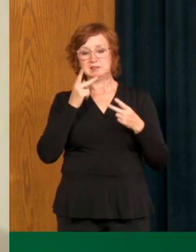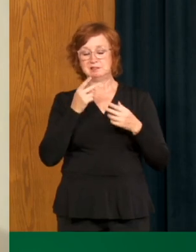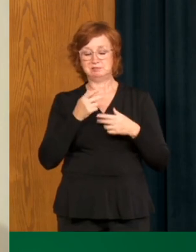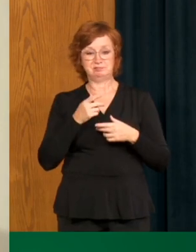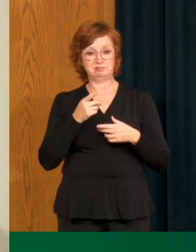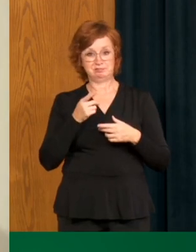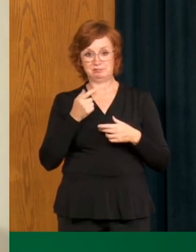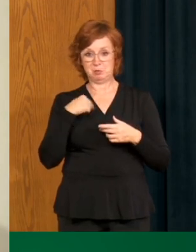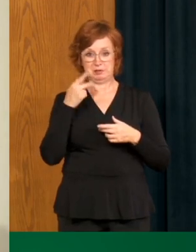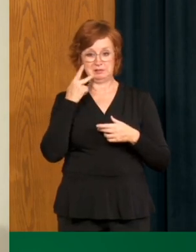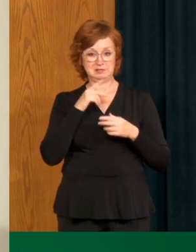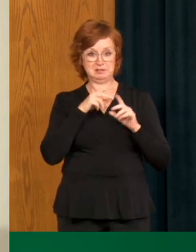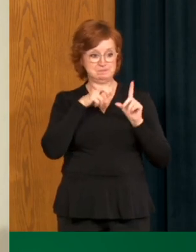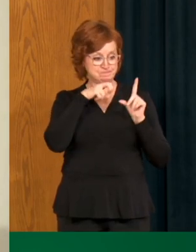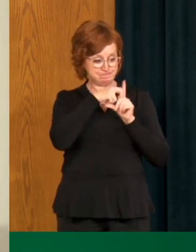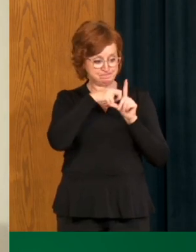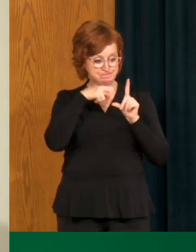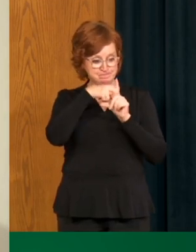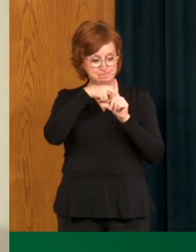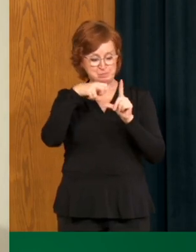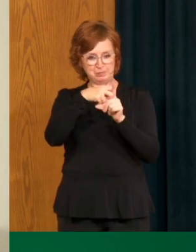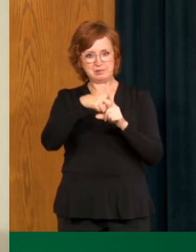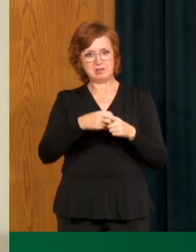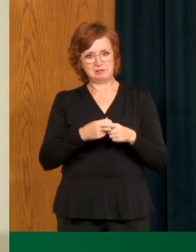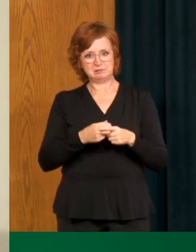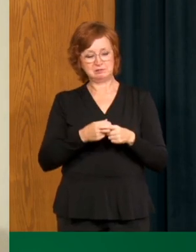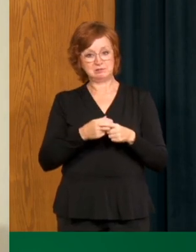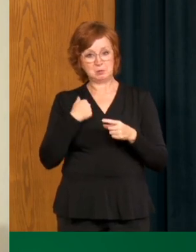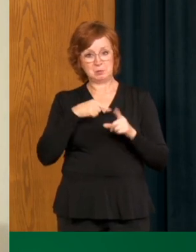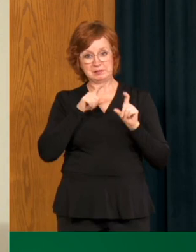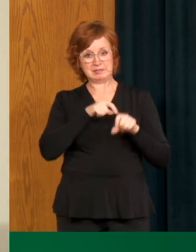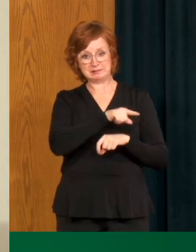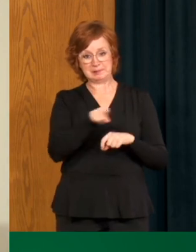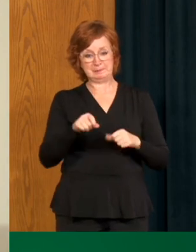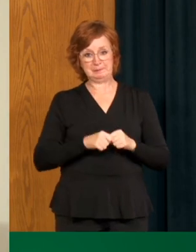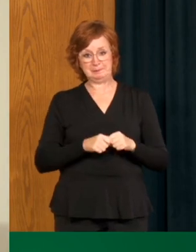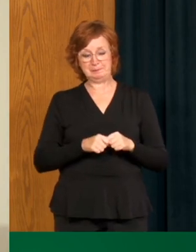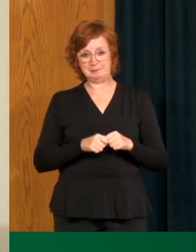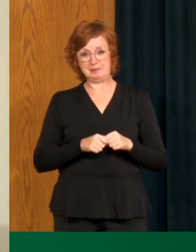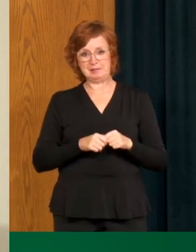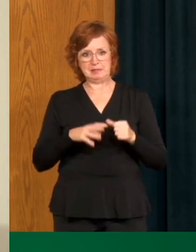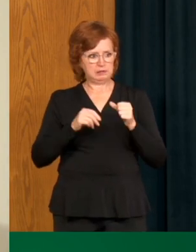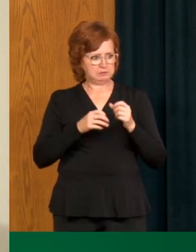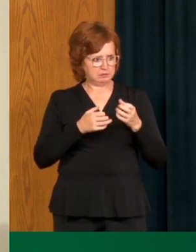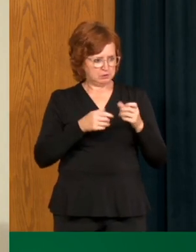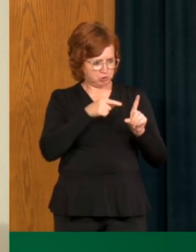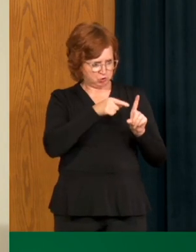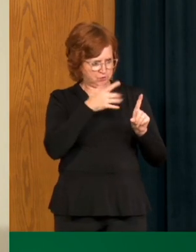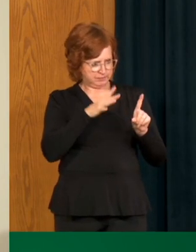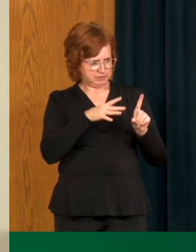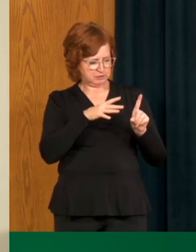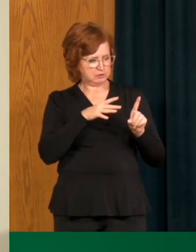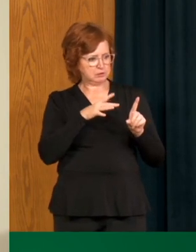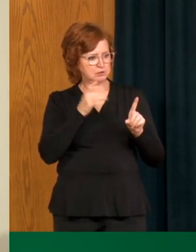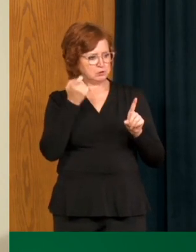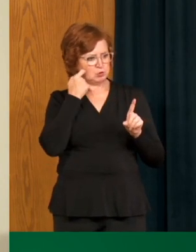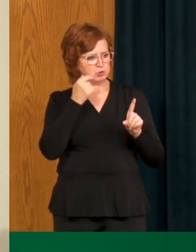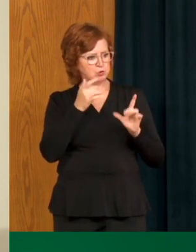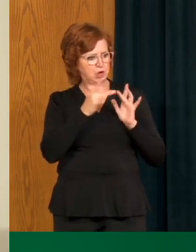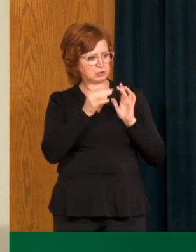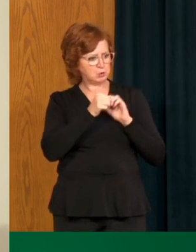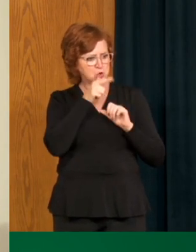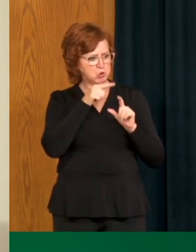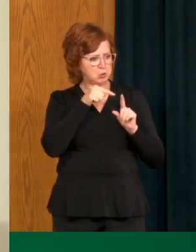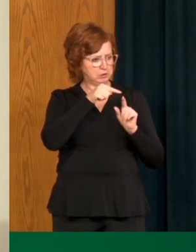numbers and that's from testing. And then also from doing the tracing, uh, knowing that there, uh, you know, there is still